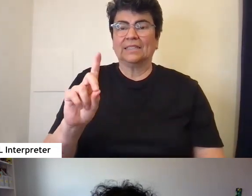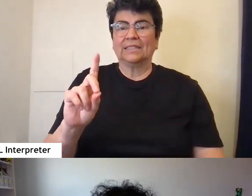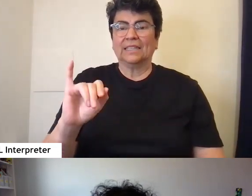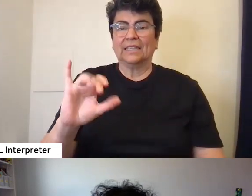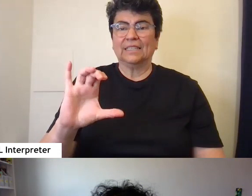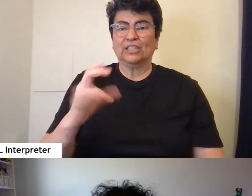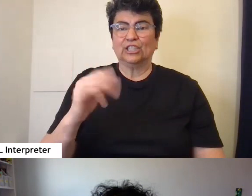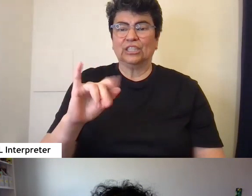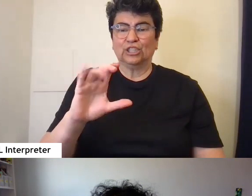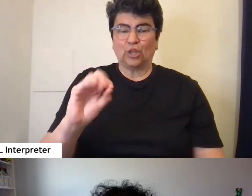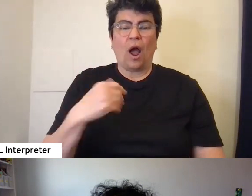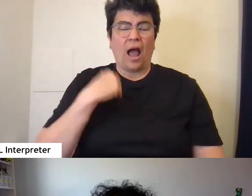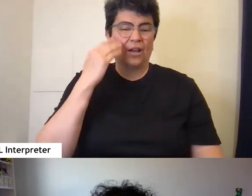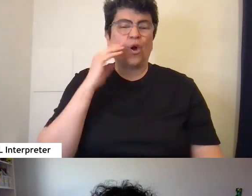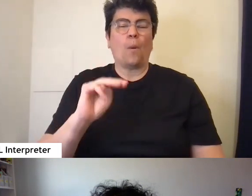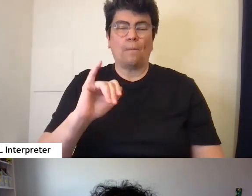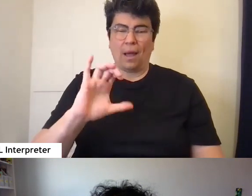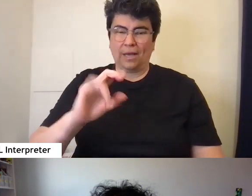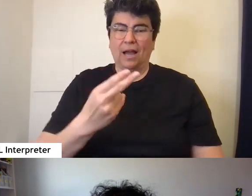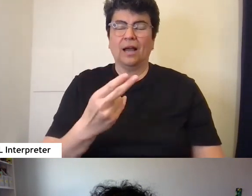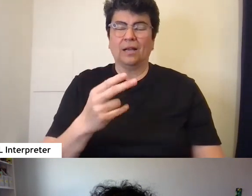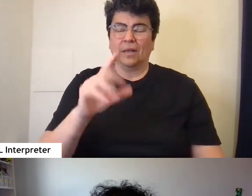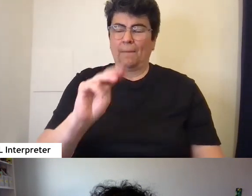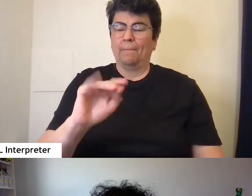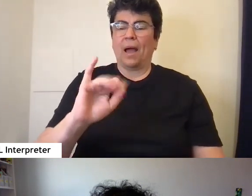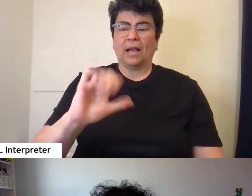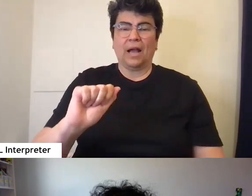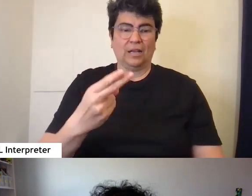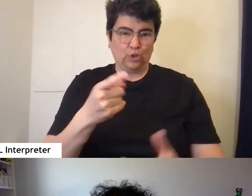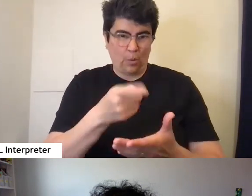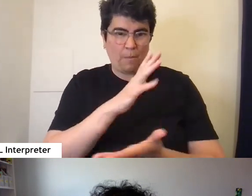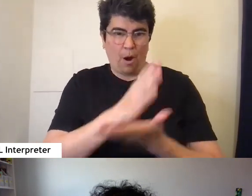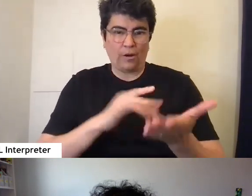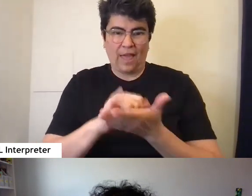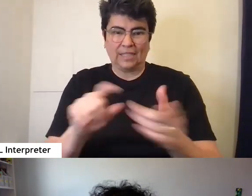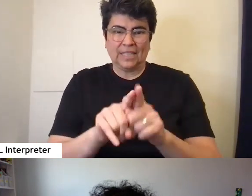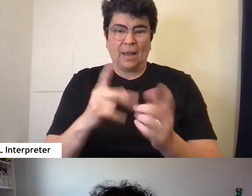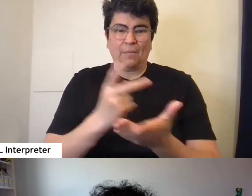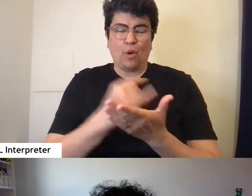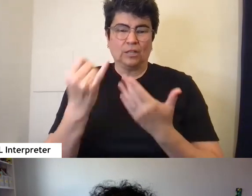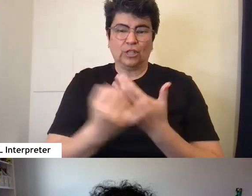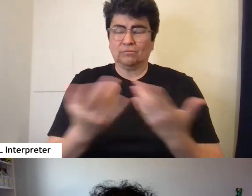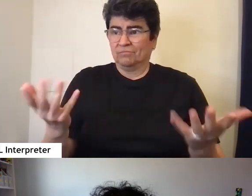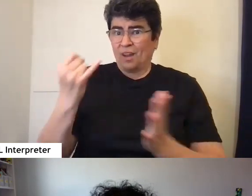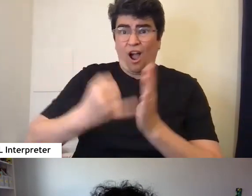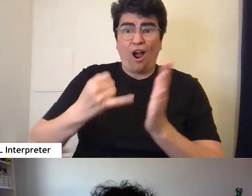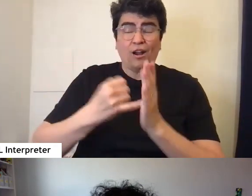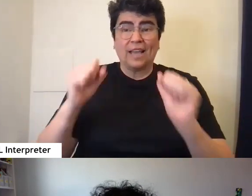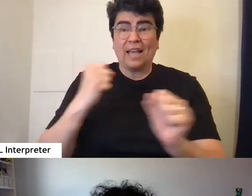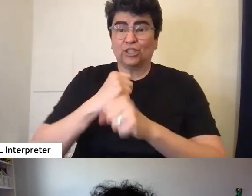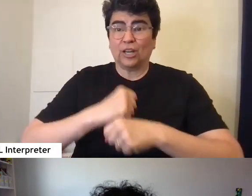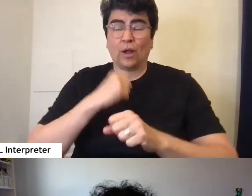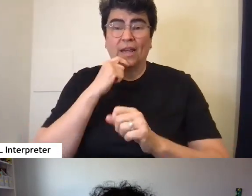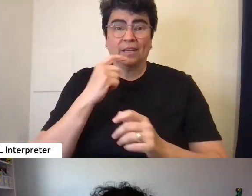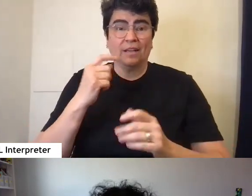and Mike I know you were part of the same project that I'm referencing. Art can generate conversation also